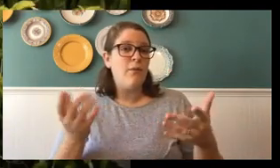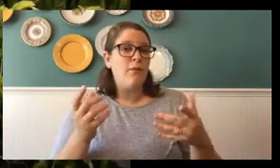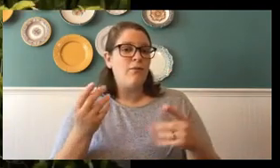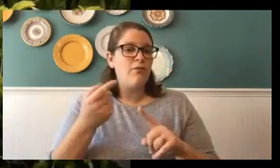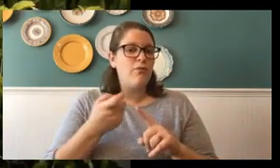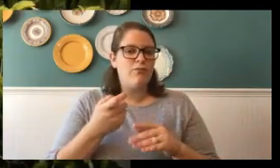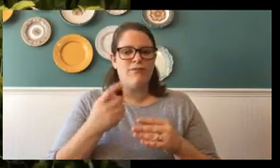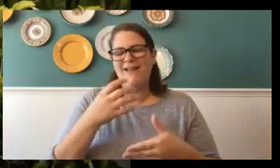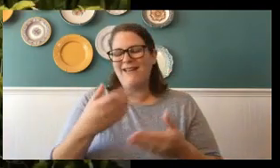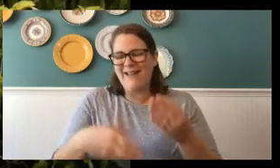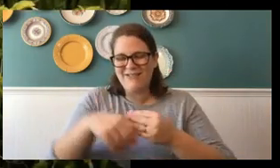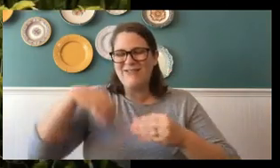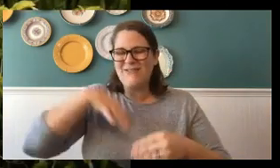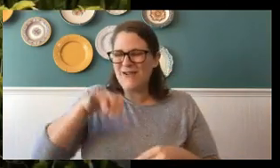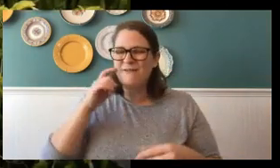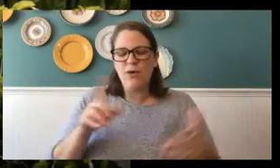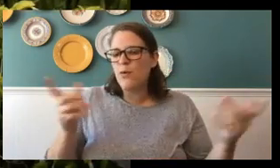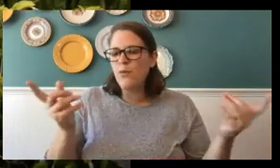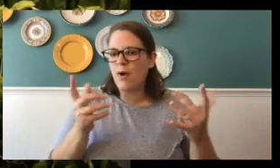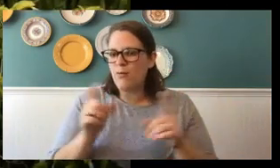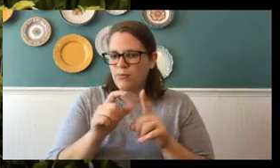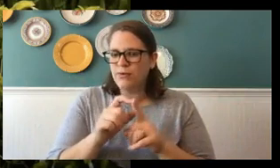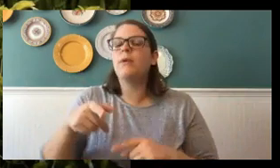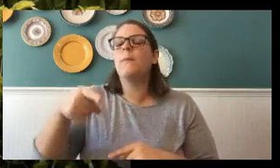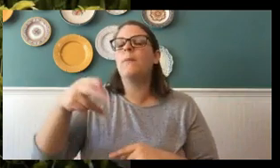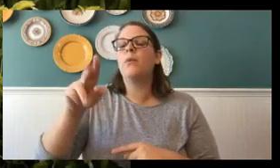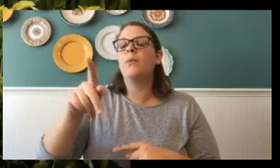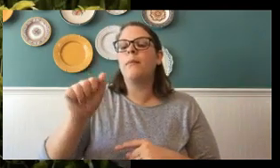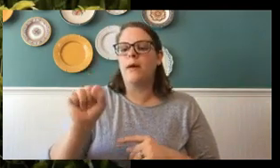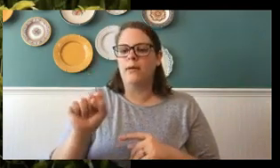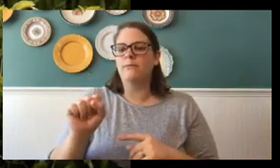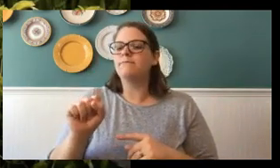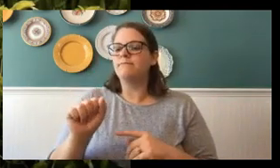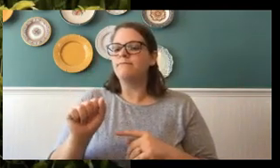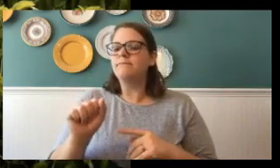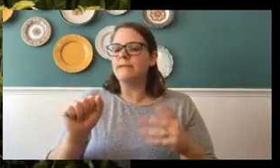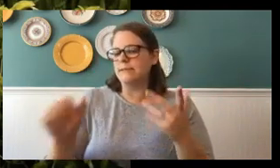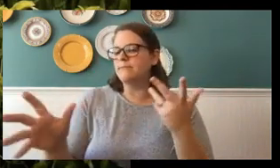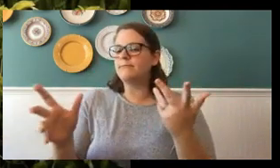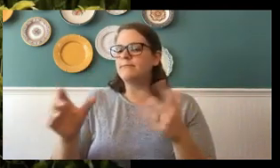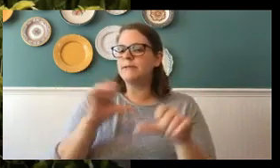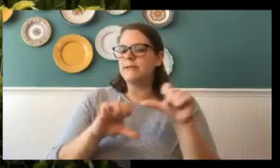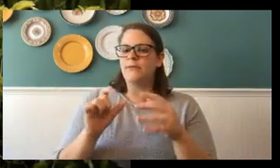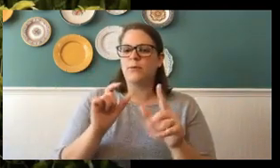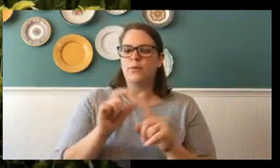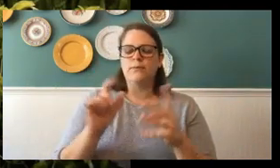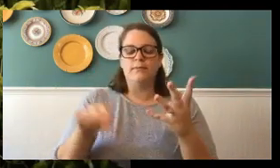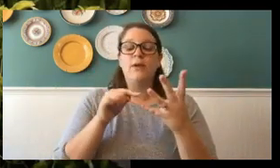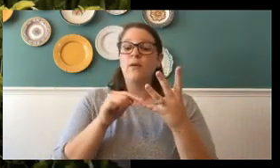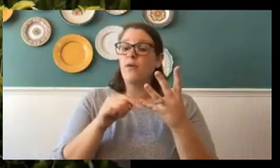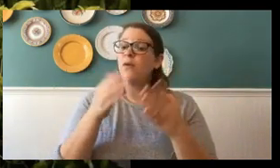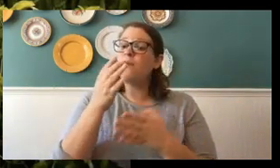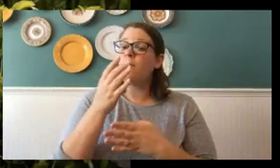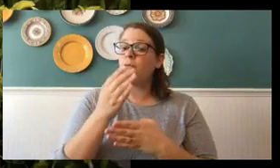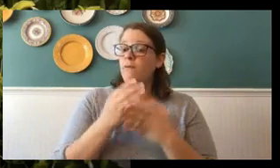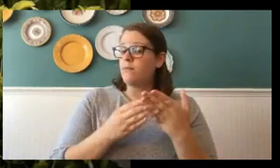Pupa. Good job. Not poopa. Pupa. And the fourth stage in the life cycle of the butterfly is the